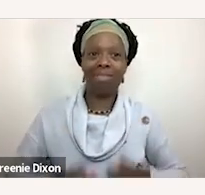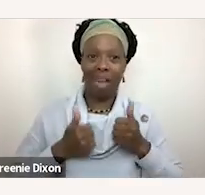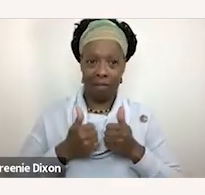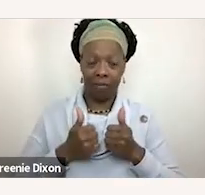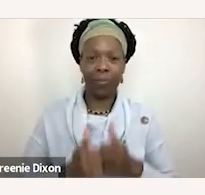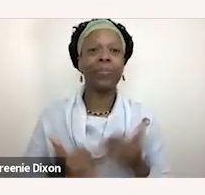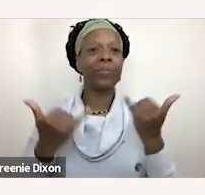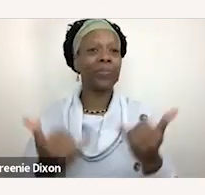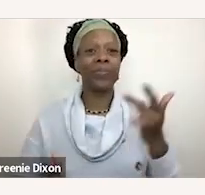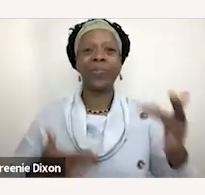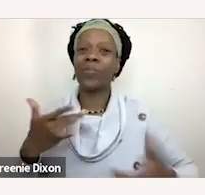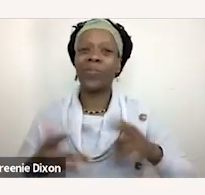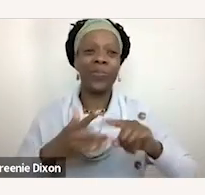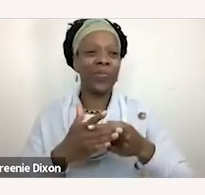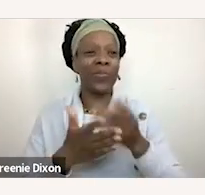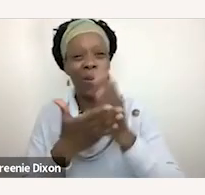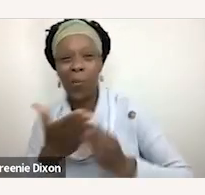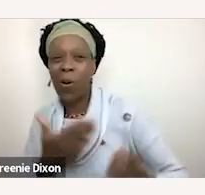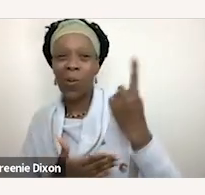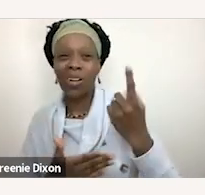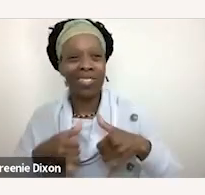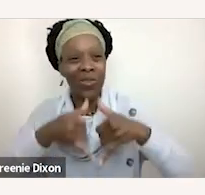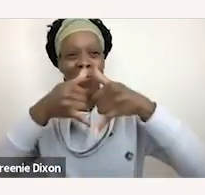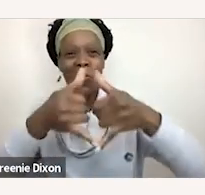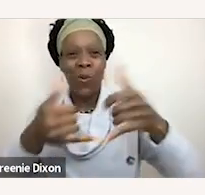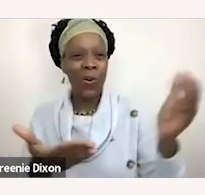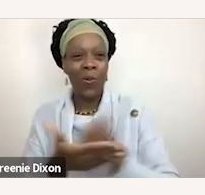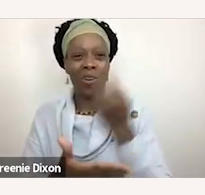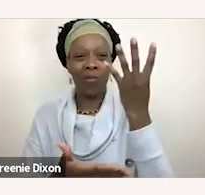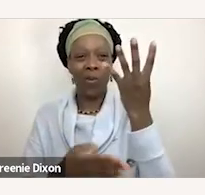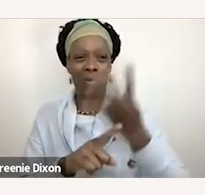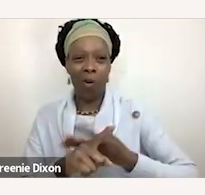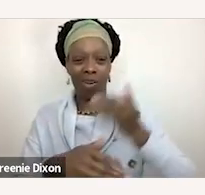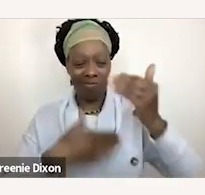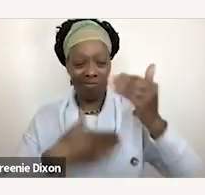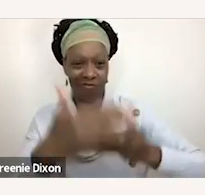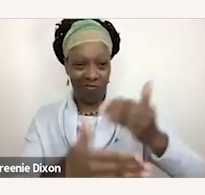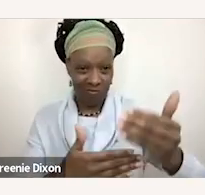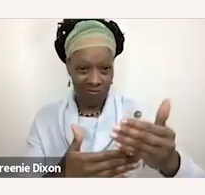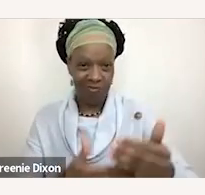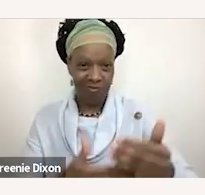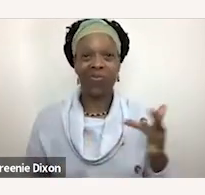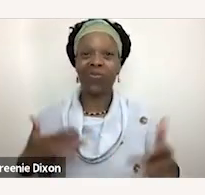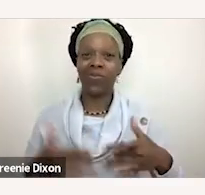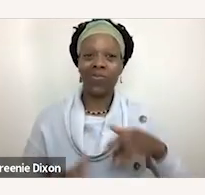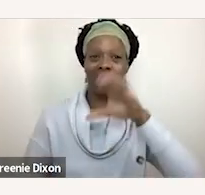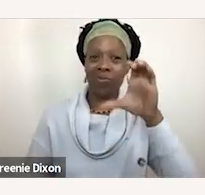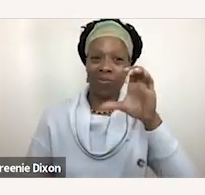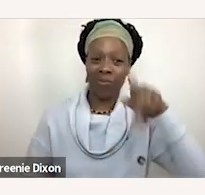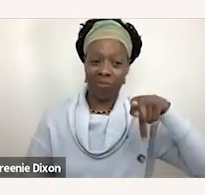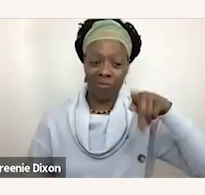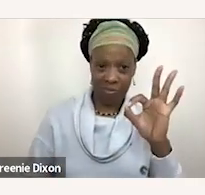very excited to kick off part one of this award-winning four-part series. We're really excited that Cerebral Palsy Foundation has